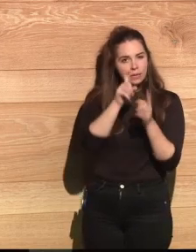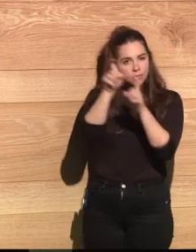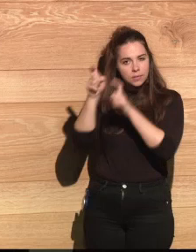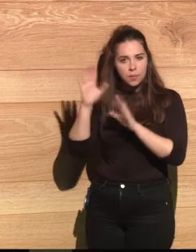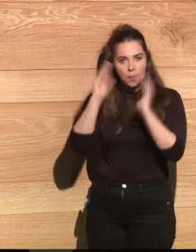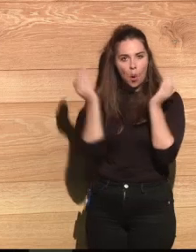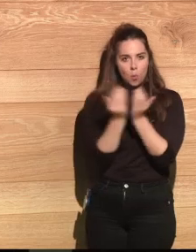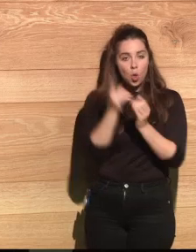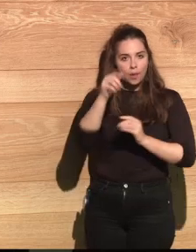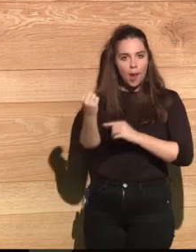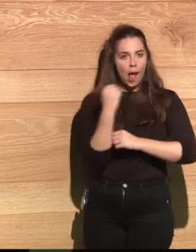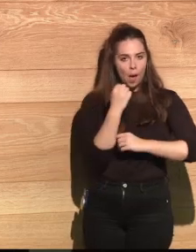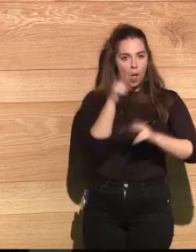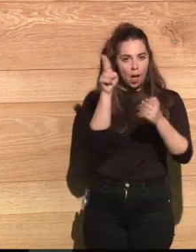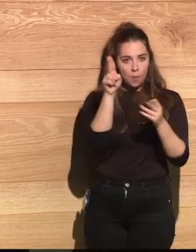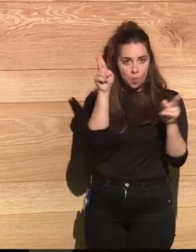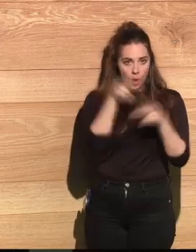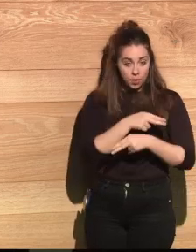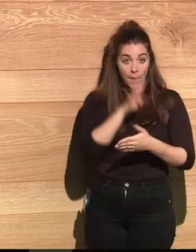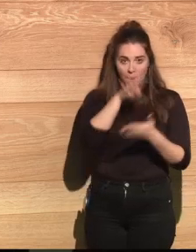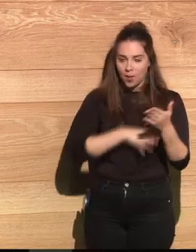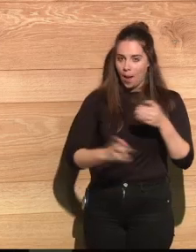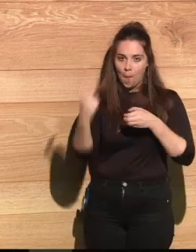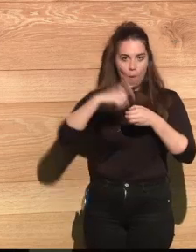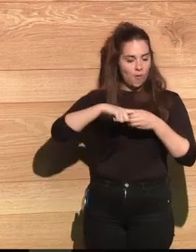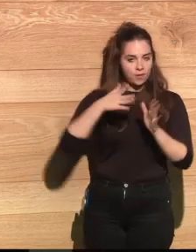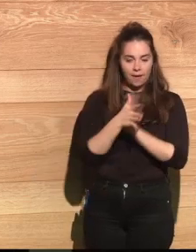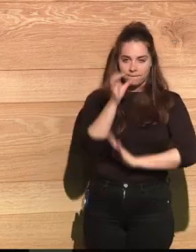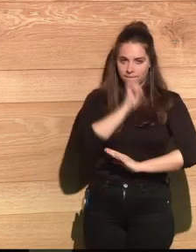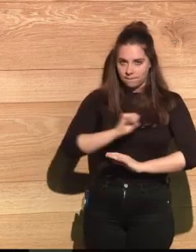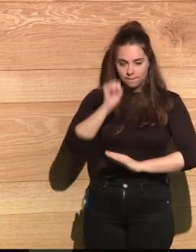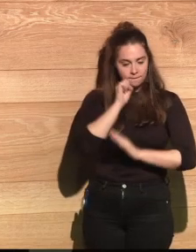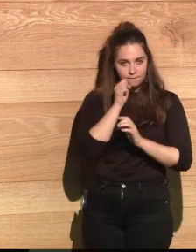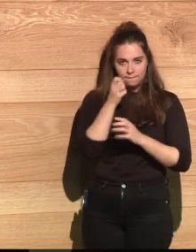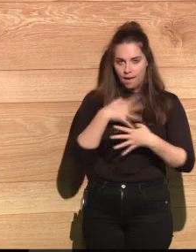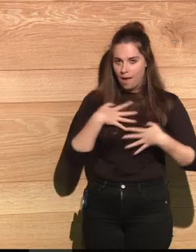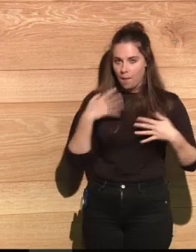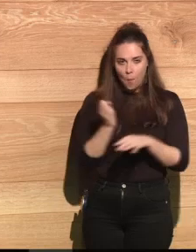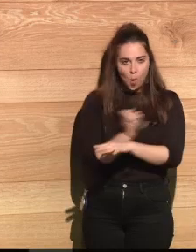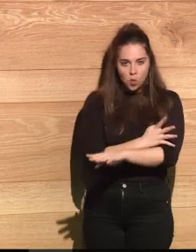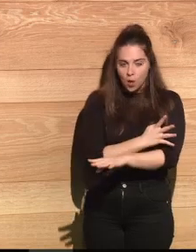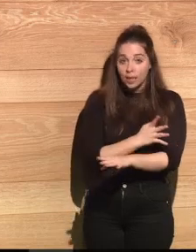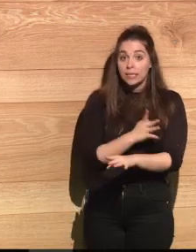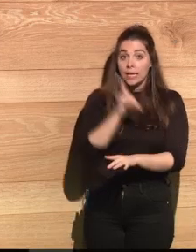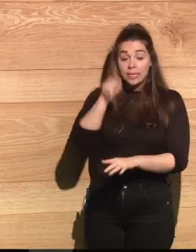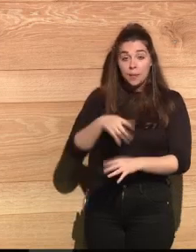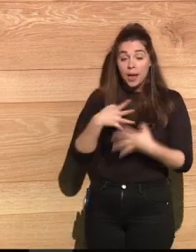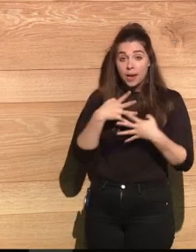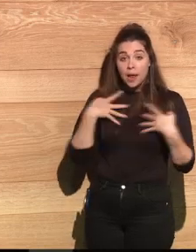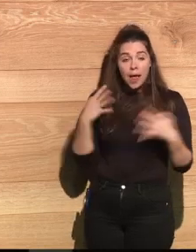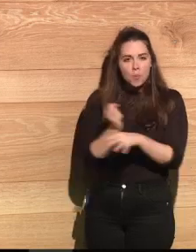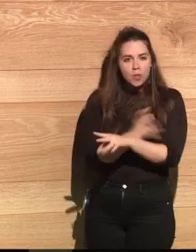goes around different cities of the world. Barcelona is supporting us already. It was quite exciting.